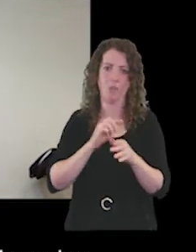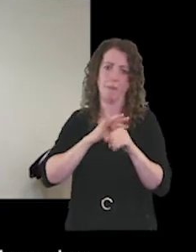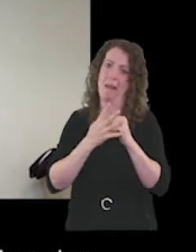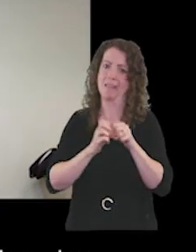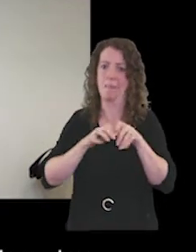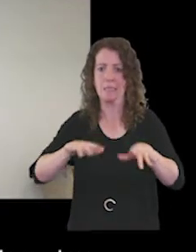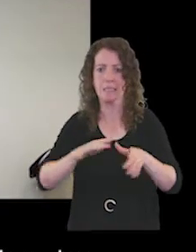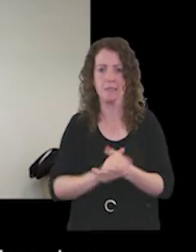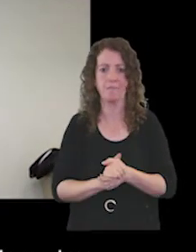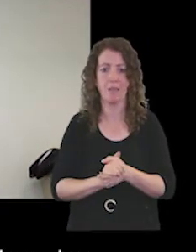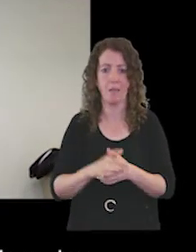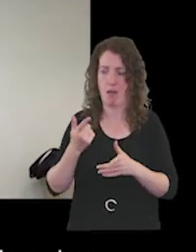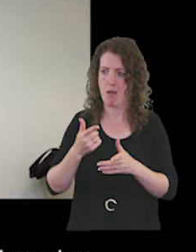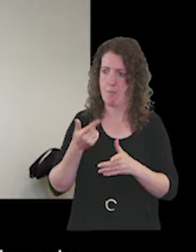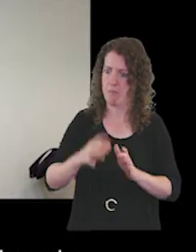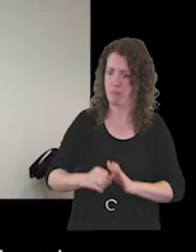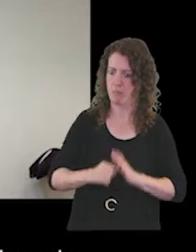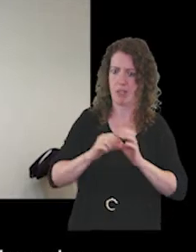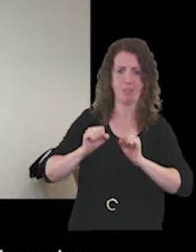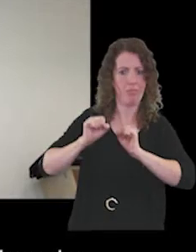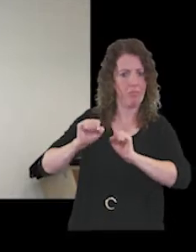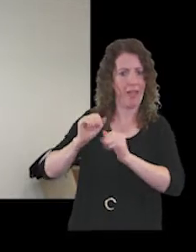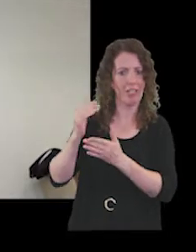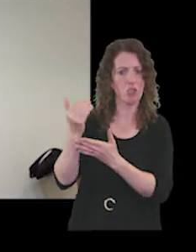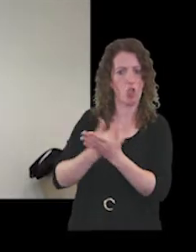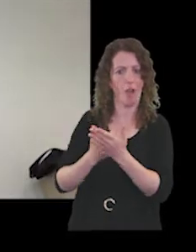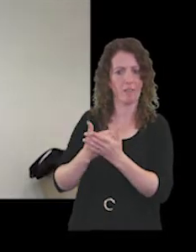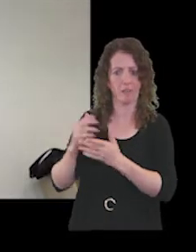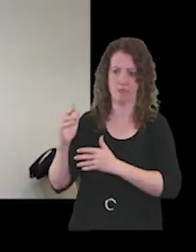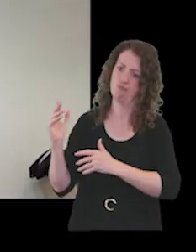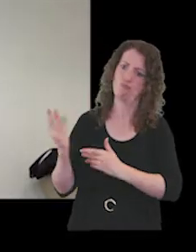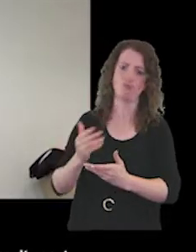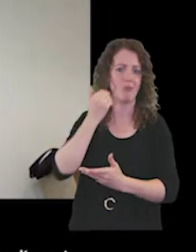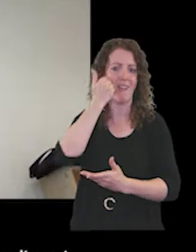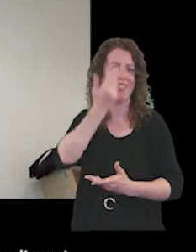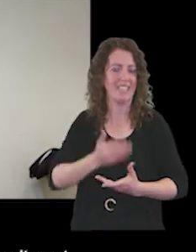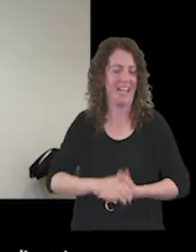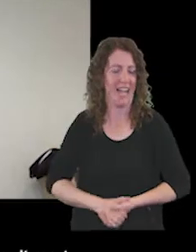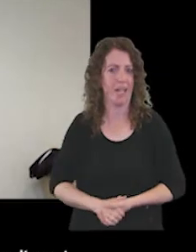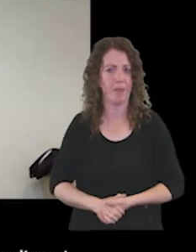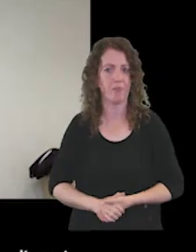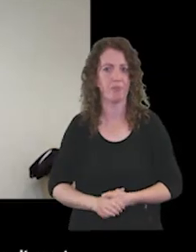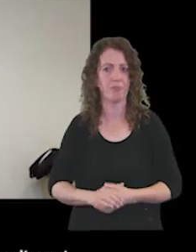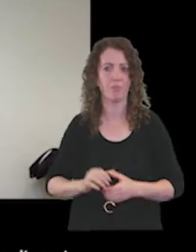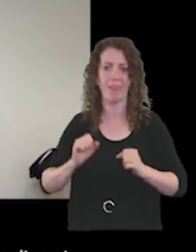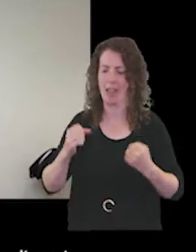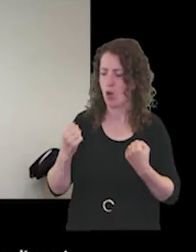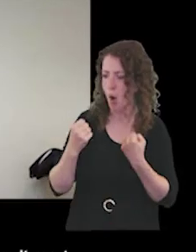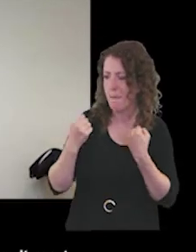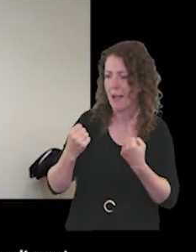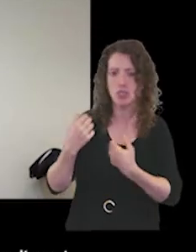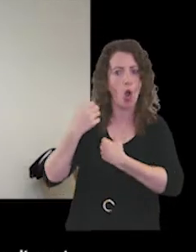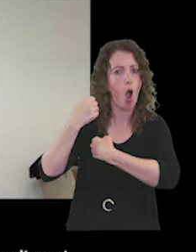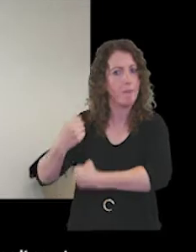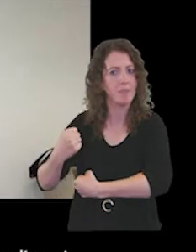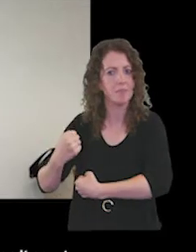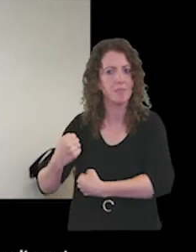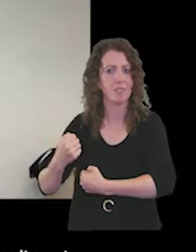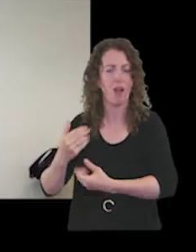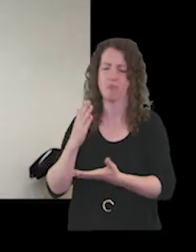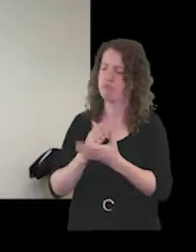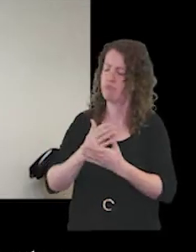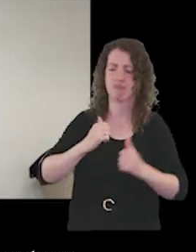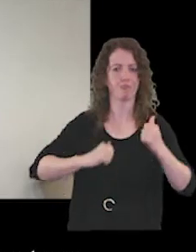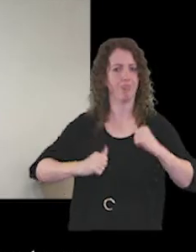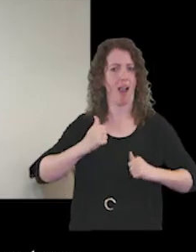that they provide on a daily basis. Their compassion and commitment is something I'm truly proud